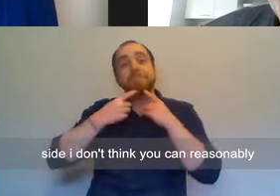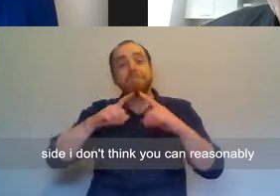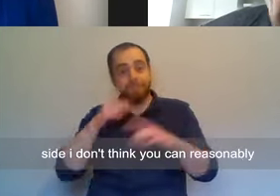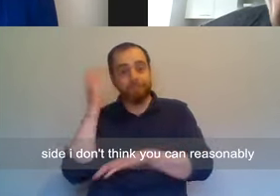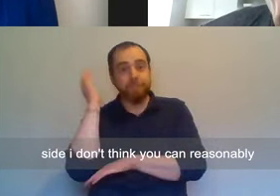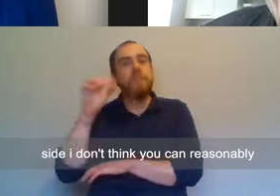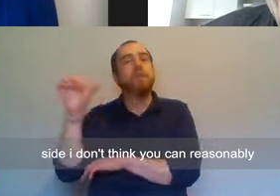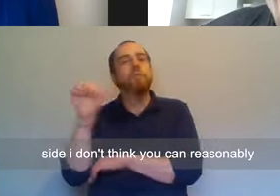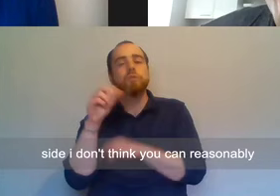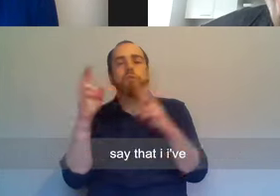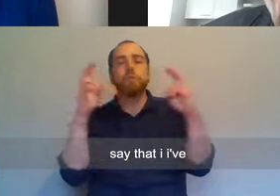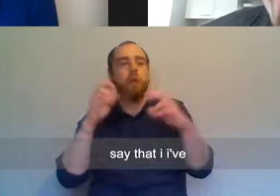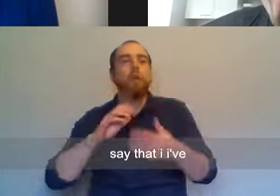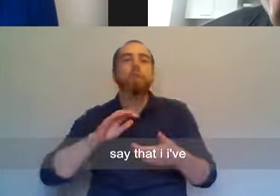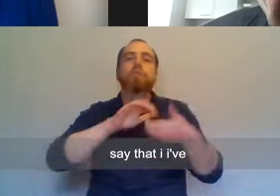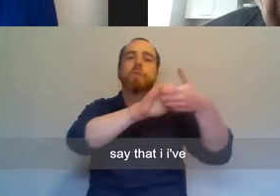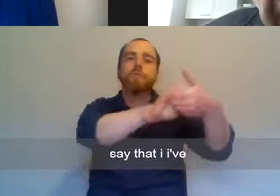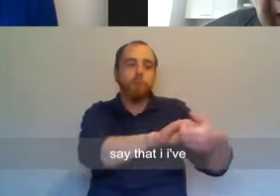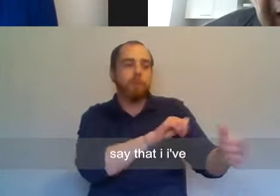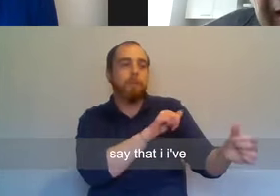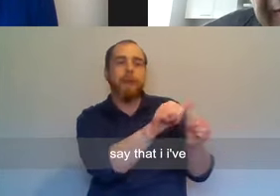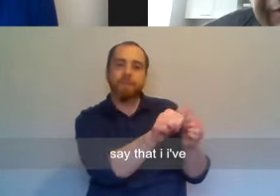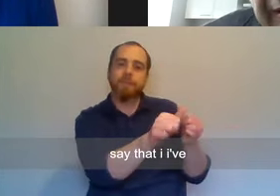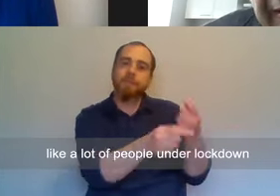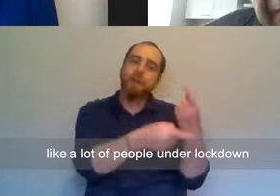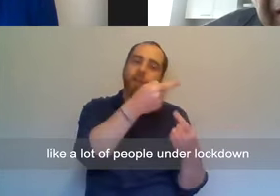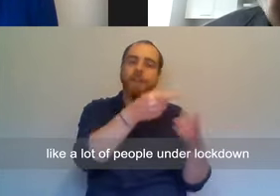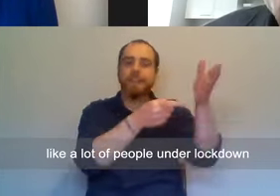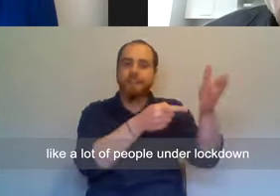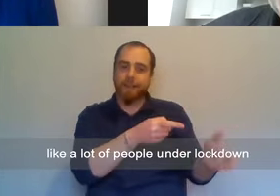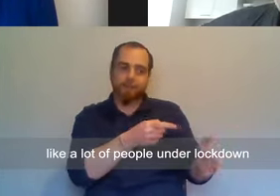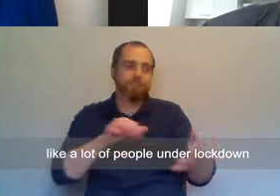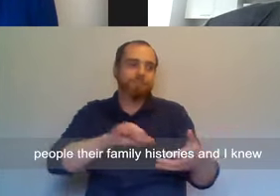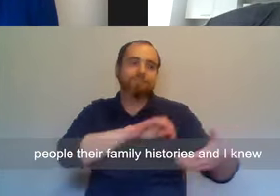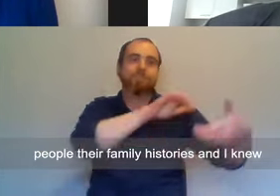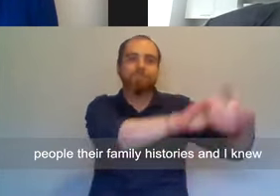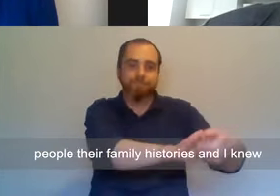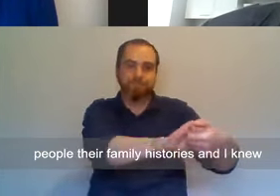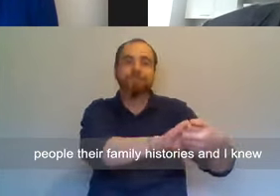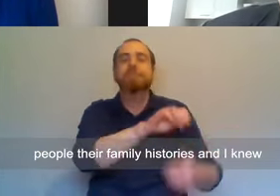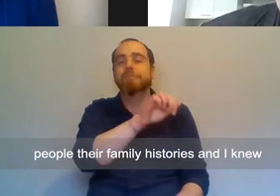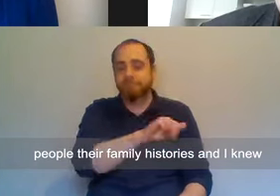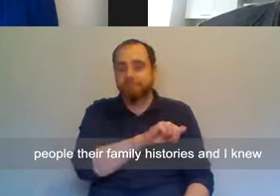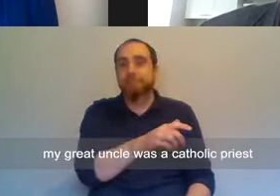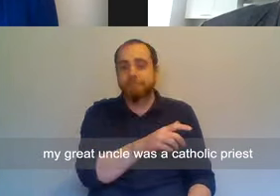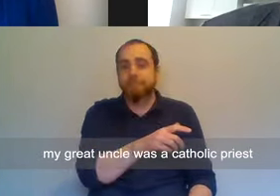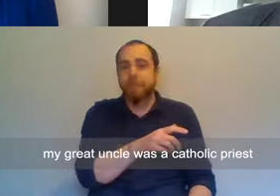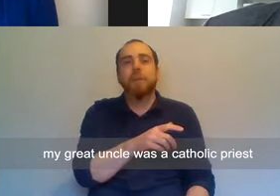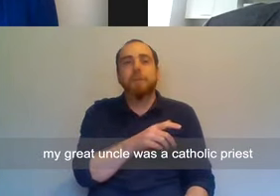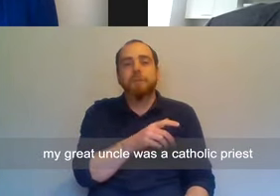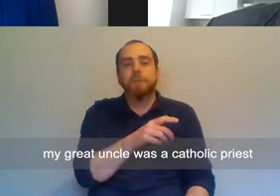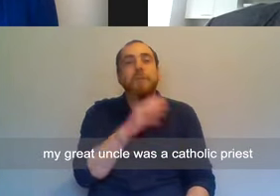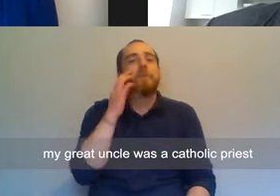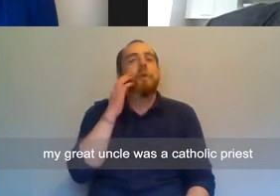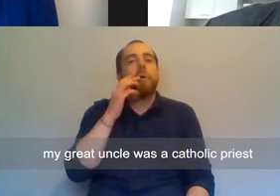the other side. I don't think you can reasonably say that. I've, like a lot of people under lockdown, people look to their family histories, and I knew my great